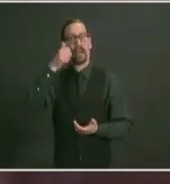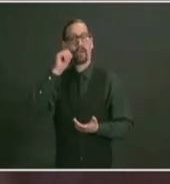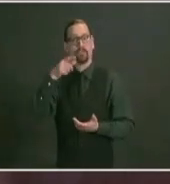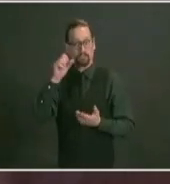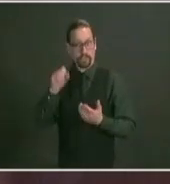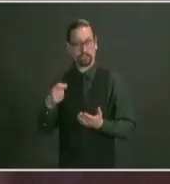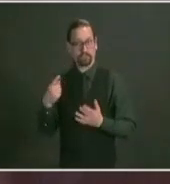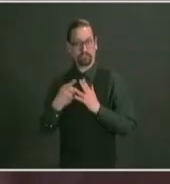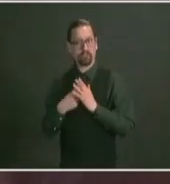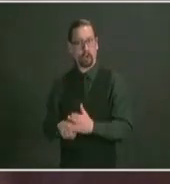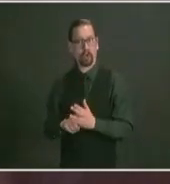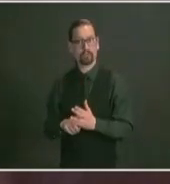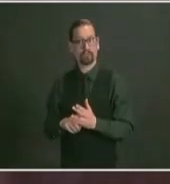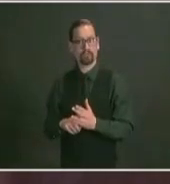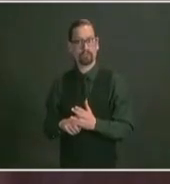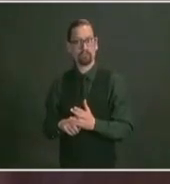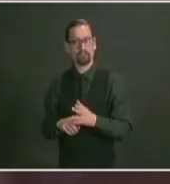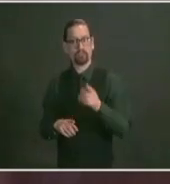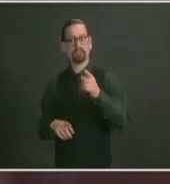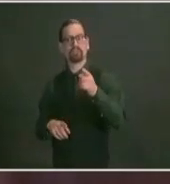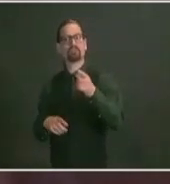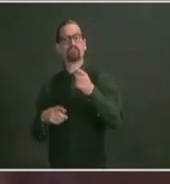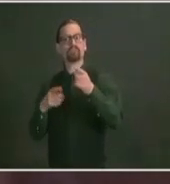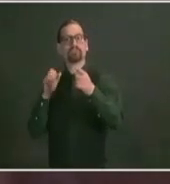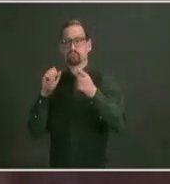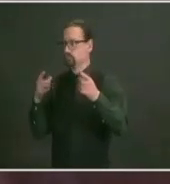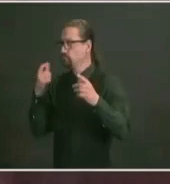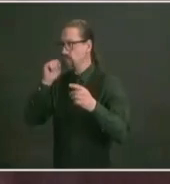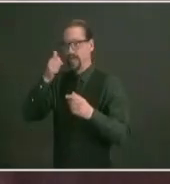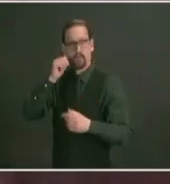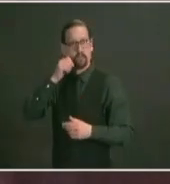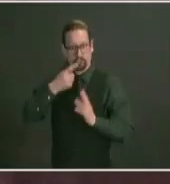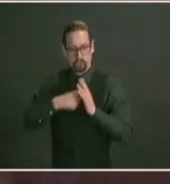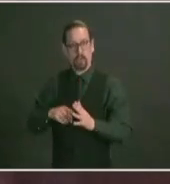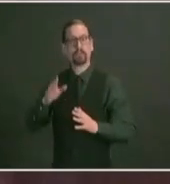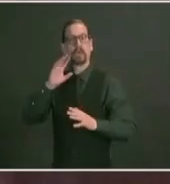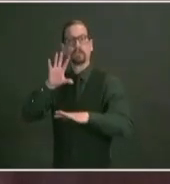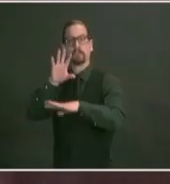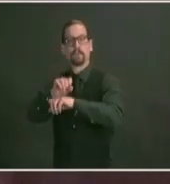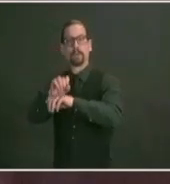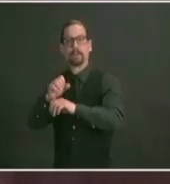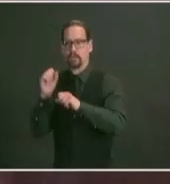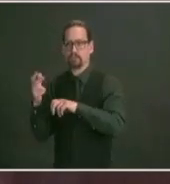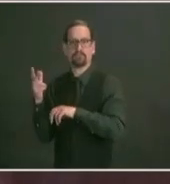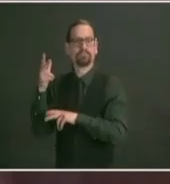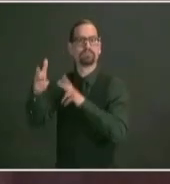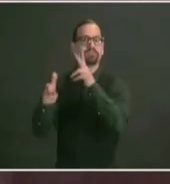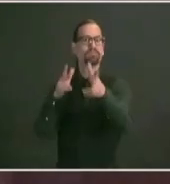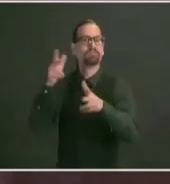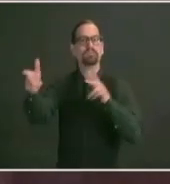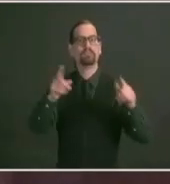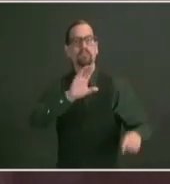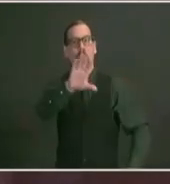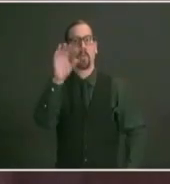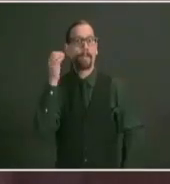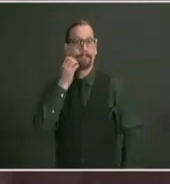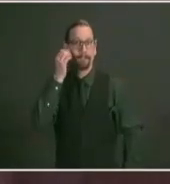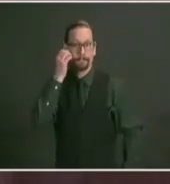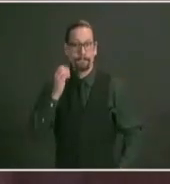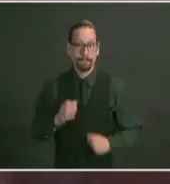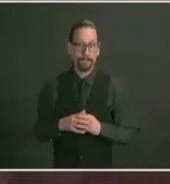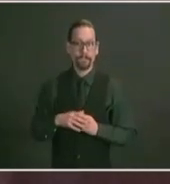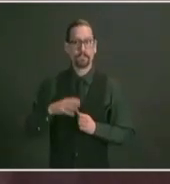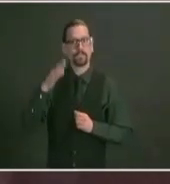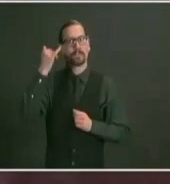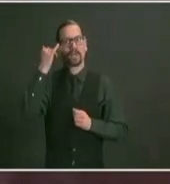so this is great news as dr alexander scott said access and equity are two key pillars for this vaccination effort